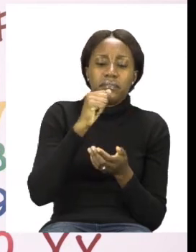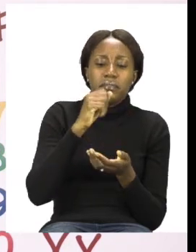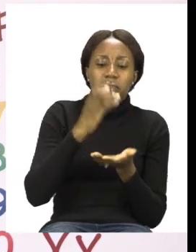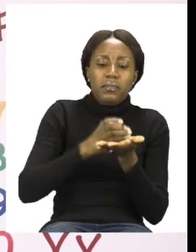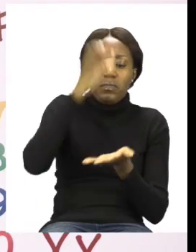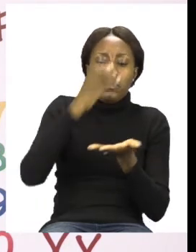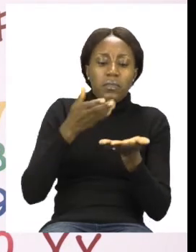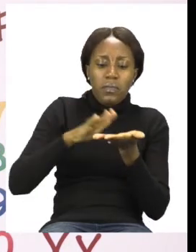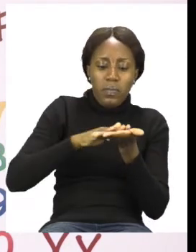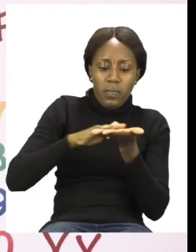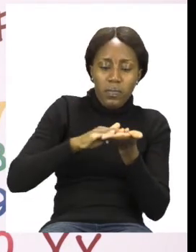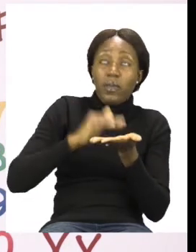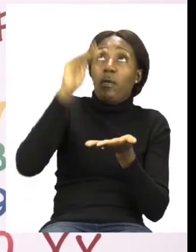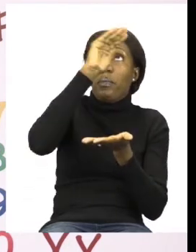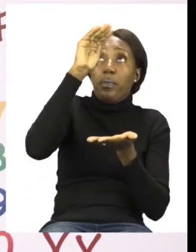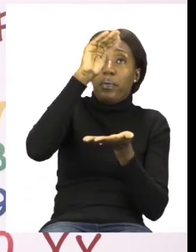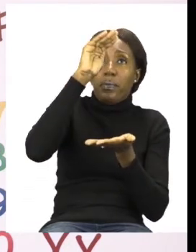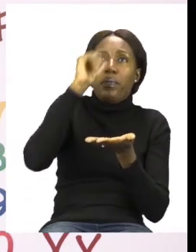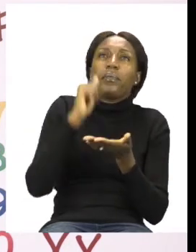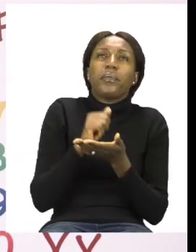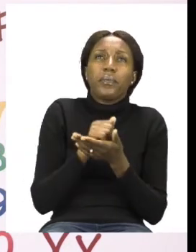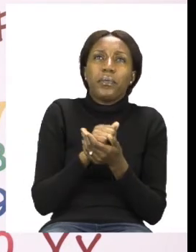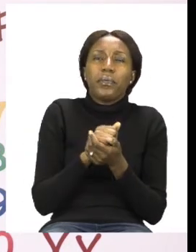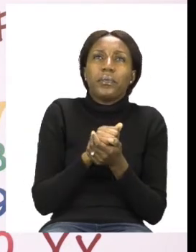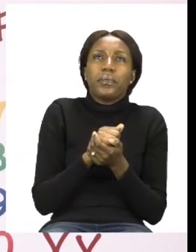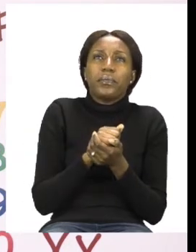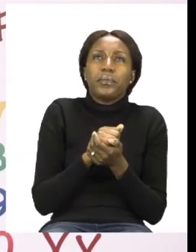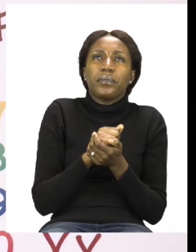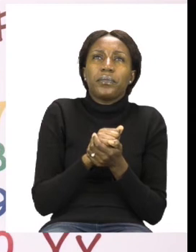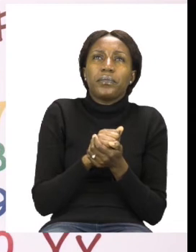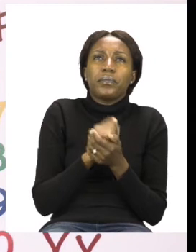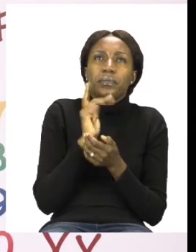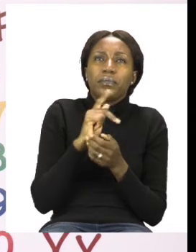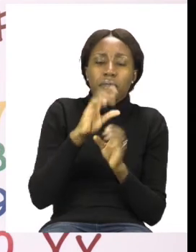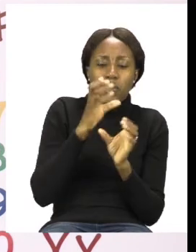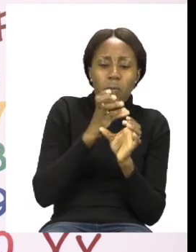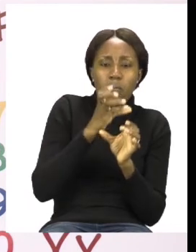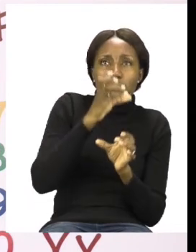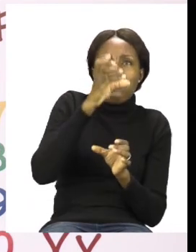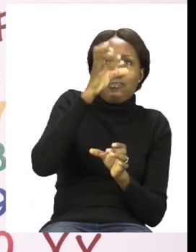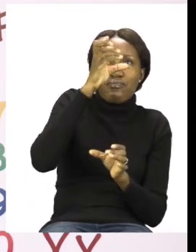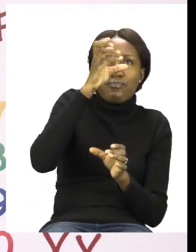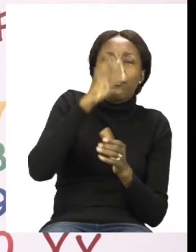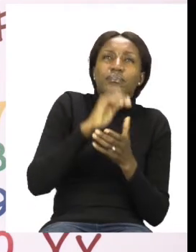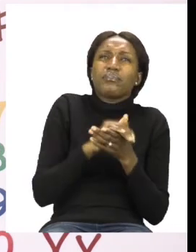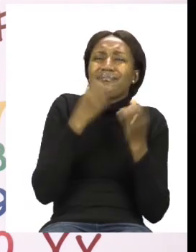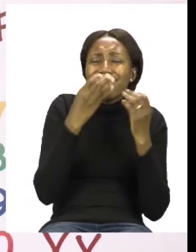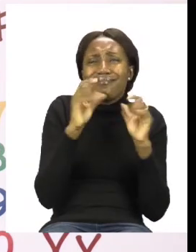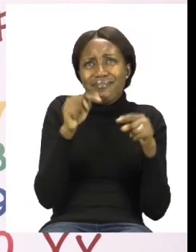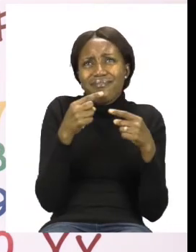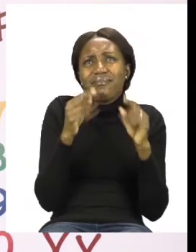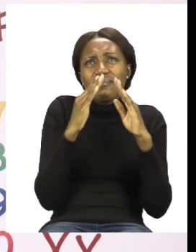The first one and the bottom one. And it is also round. There are many things in our house that are